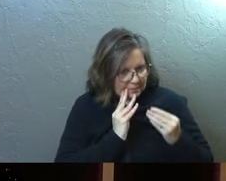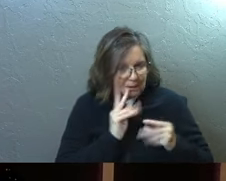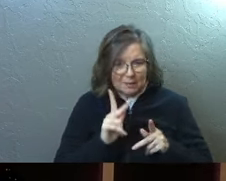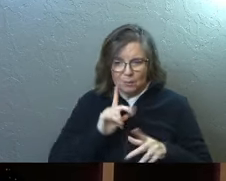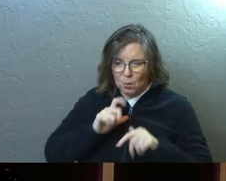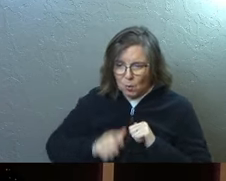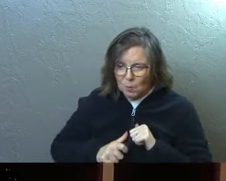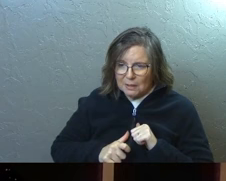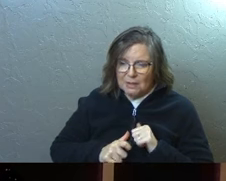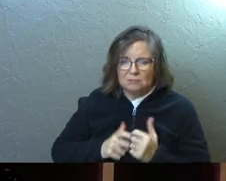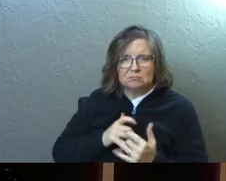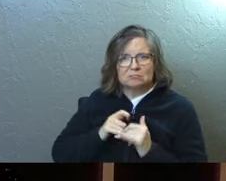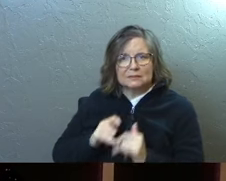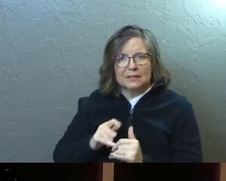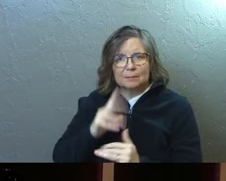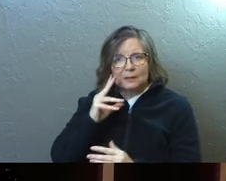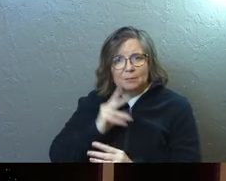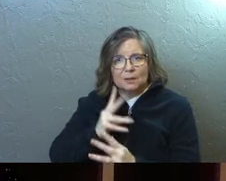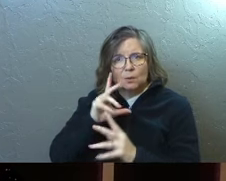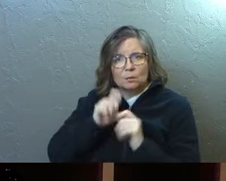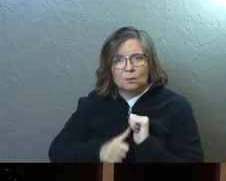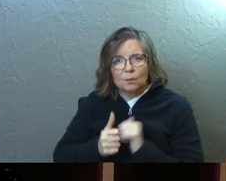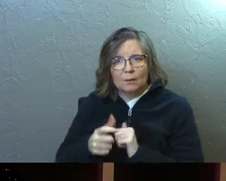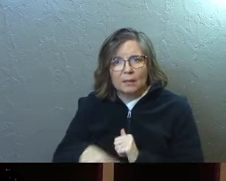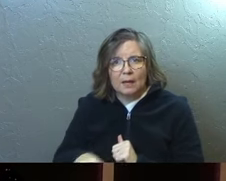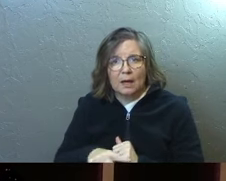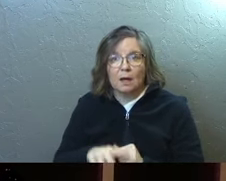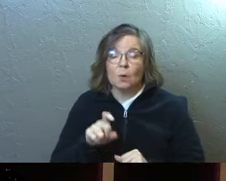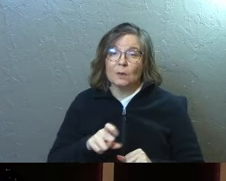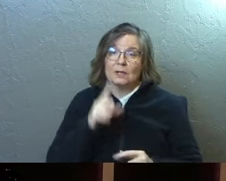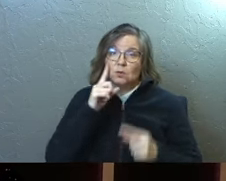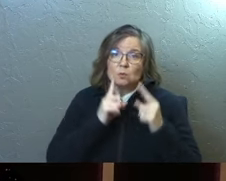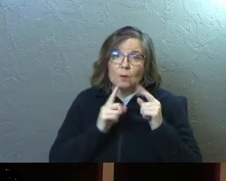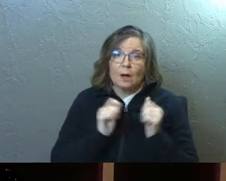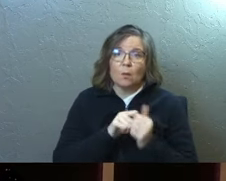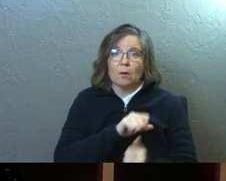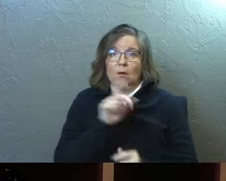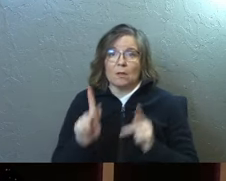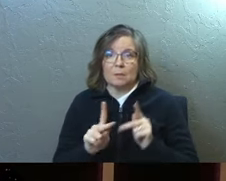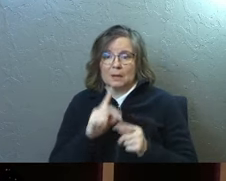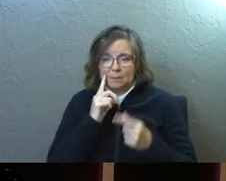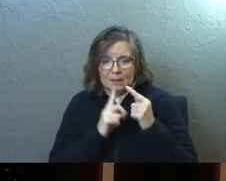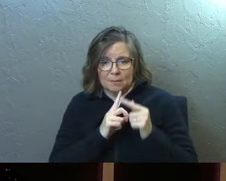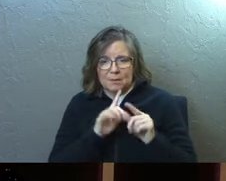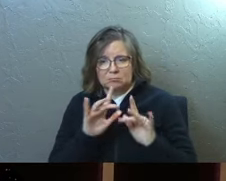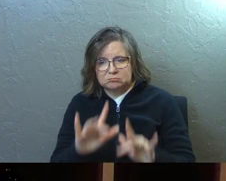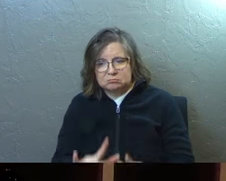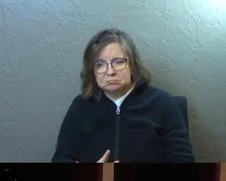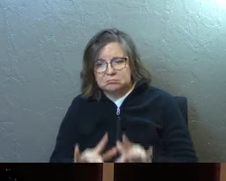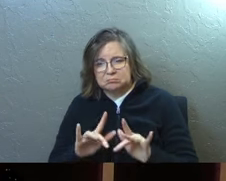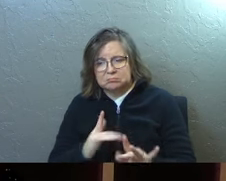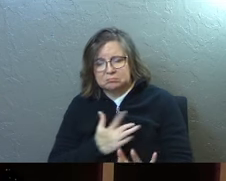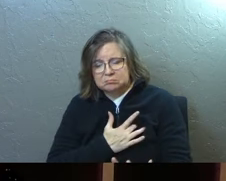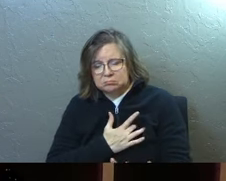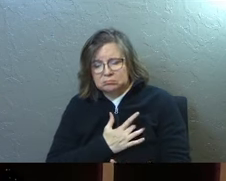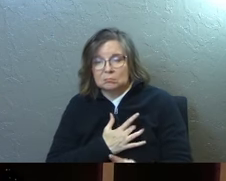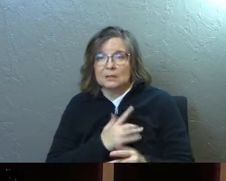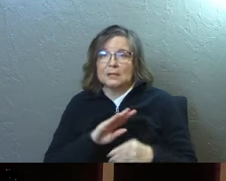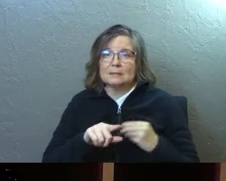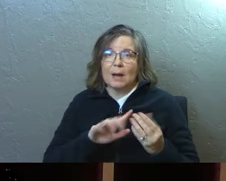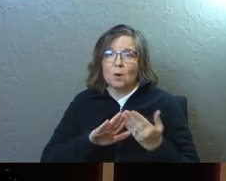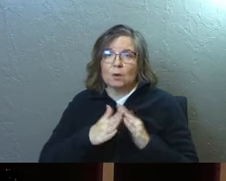We need to cry our tears with others, is what the scripture is saying here. Weep with those who weep. This is all about